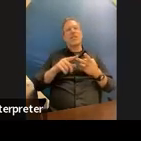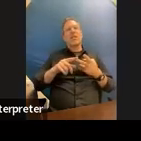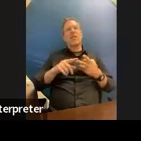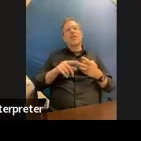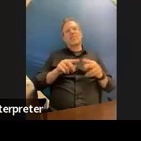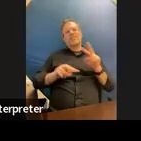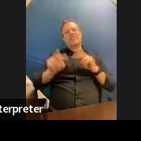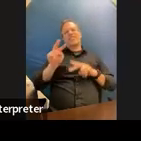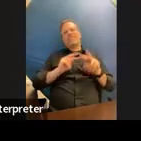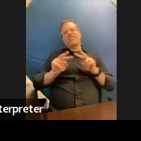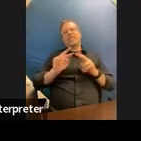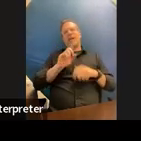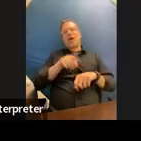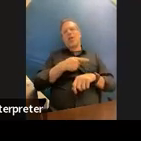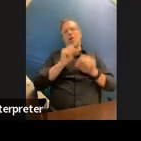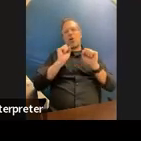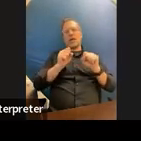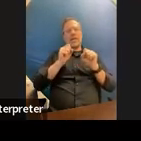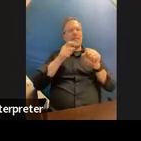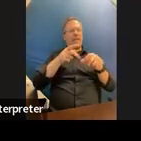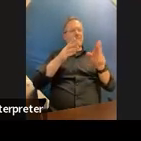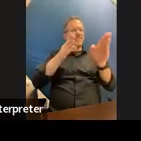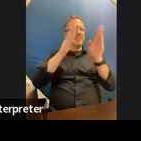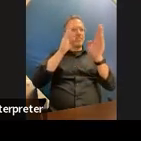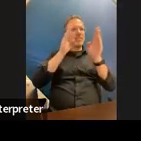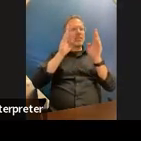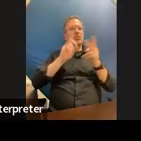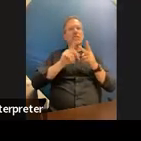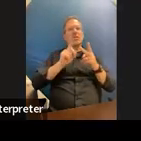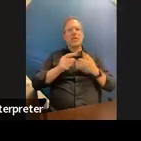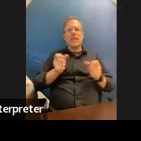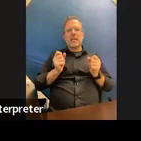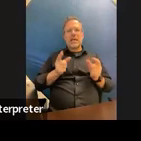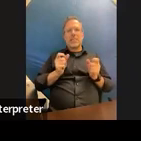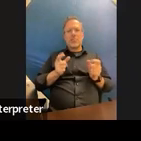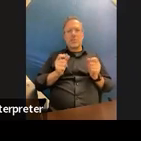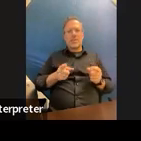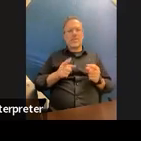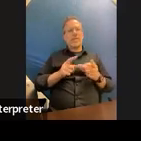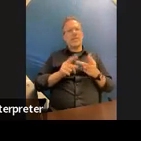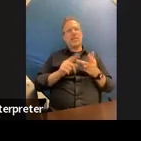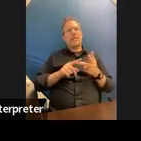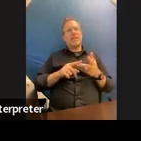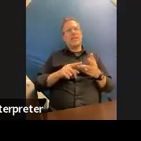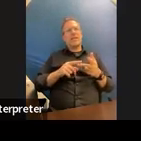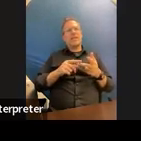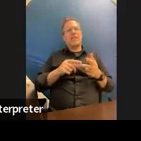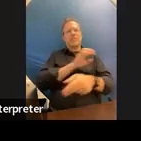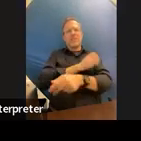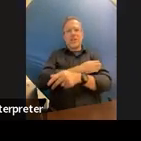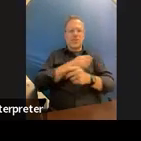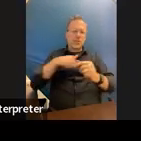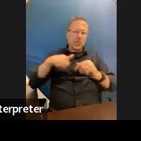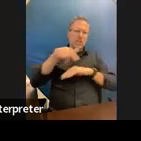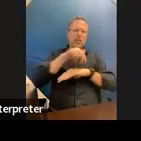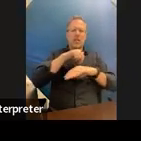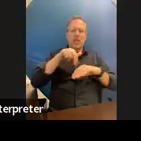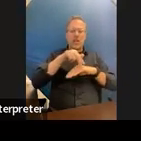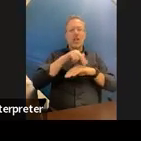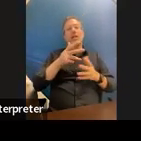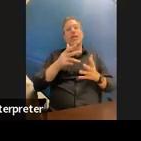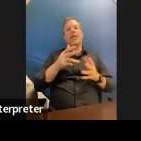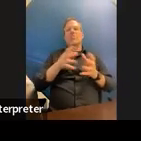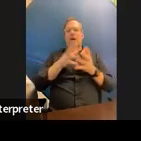of attention hyperactivity and impulsivity across multiple settings so there's a lot of talk about behavior in this definition